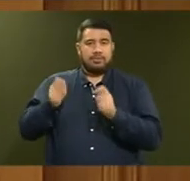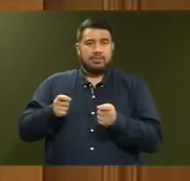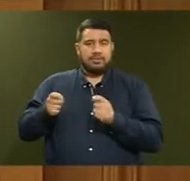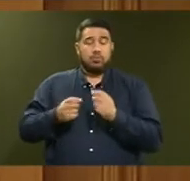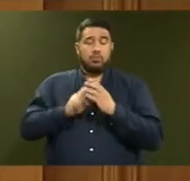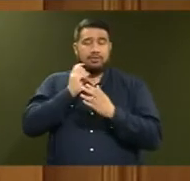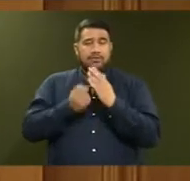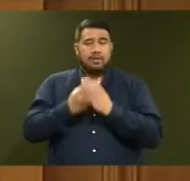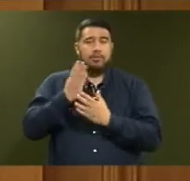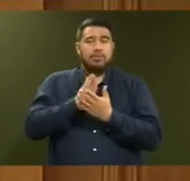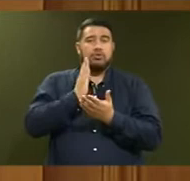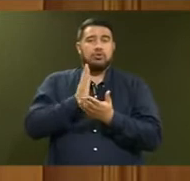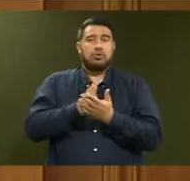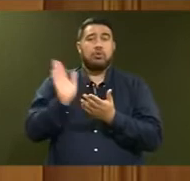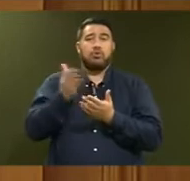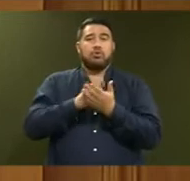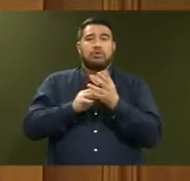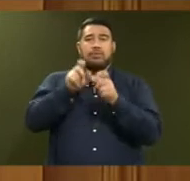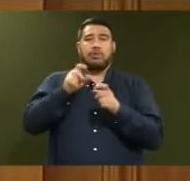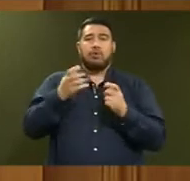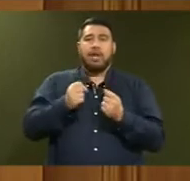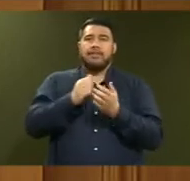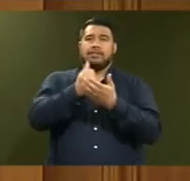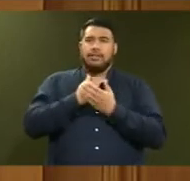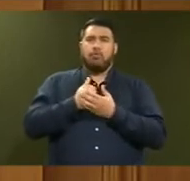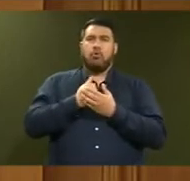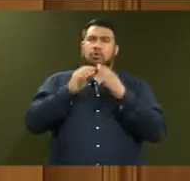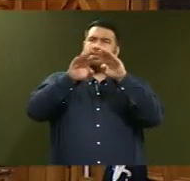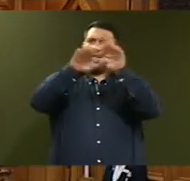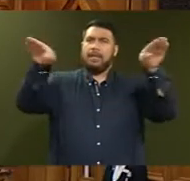ensure that all New Zealanders are getting consistent support in an emergency.